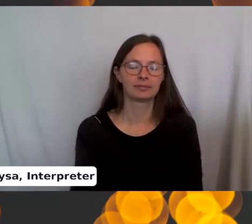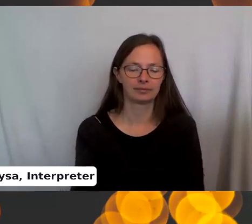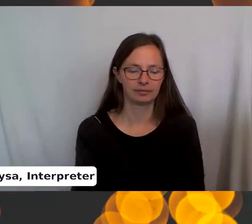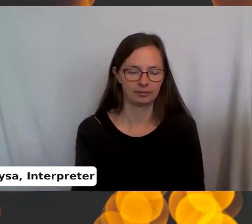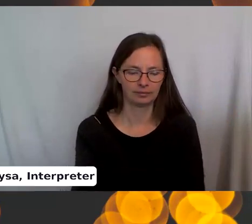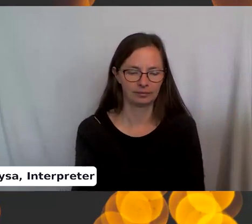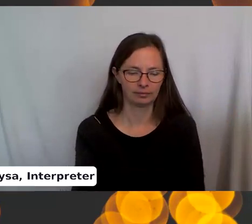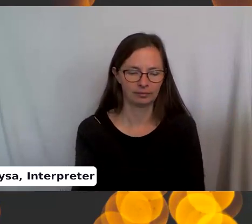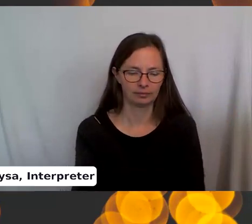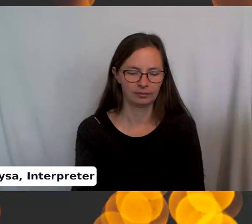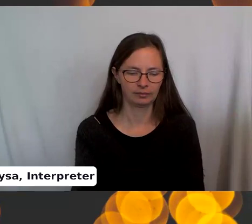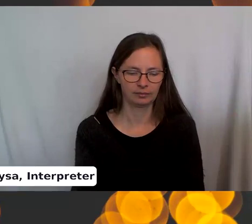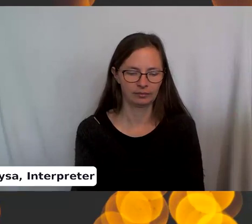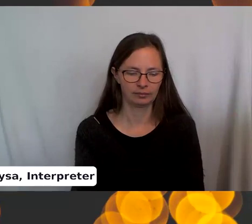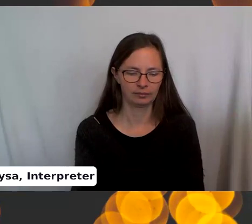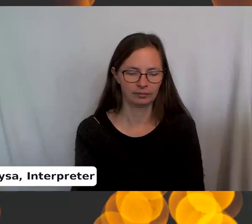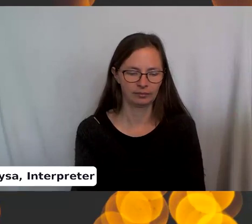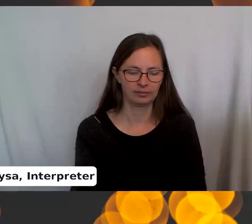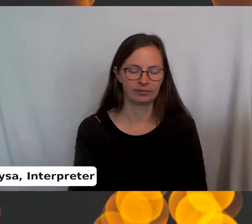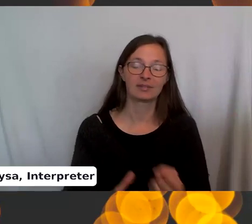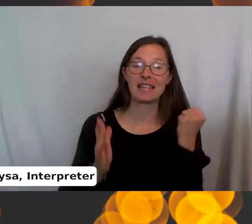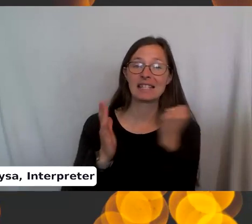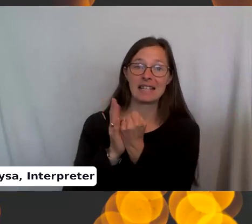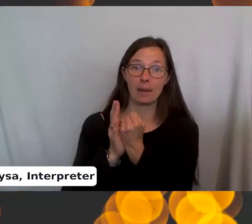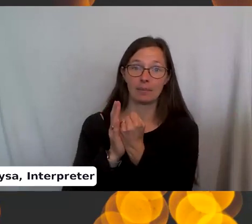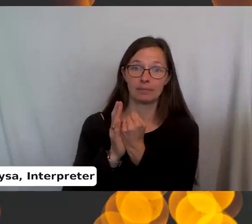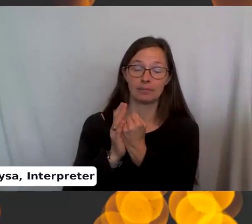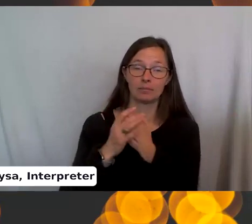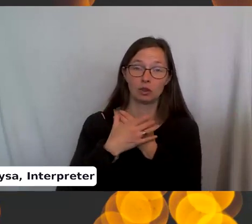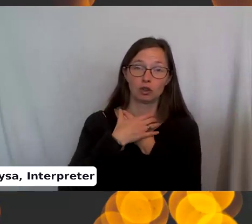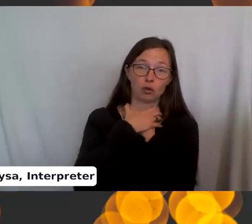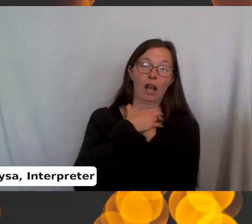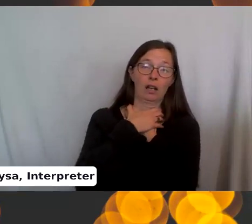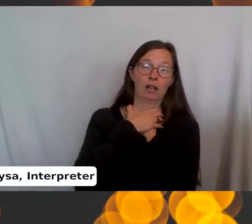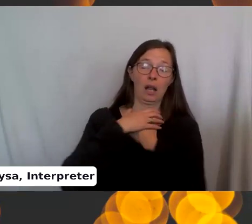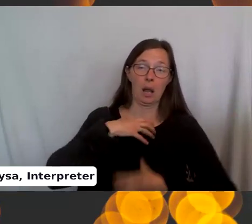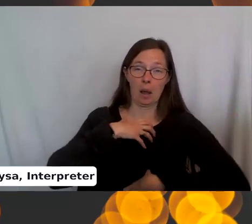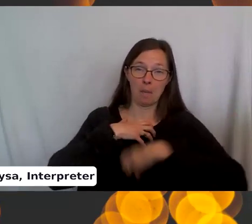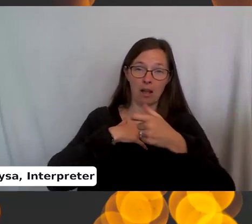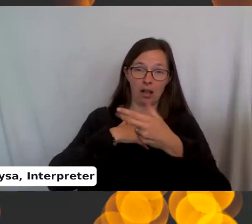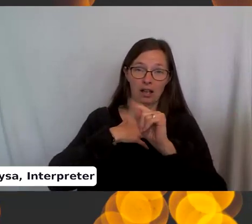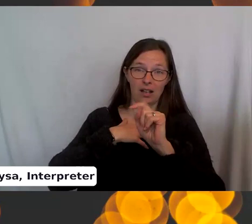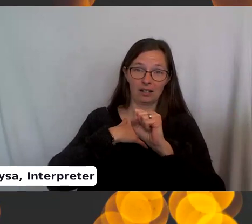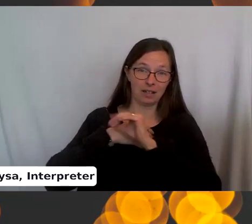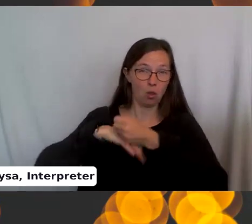Dab it. Strangle it. Pull out its guts, throw it off a cliff.